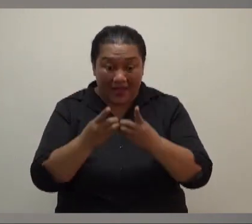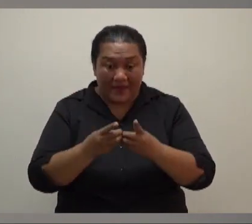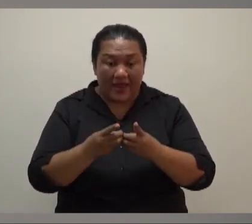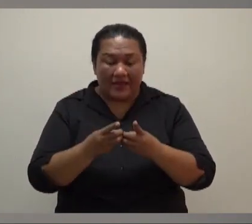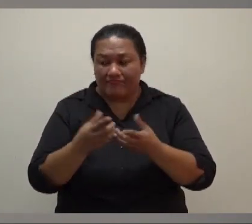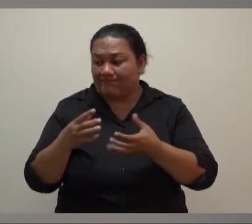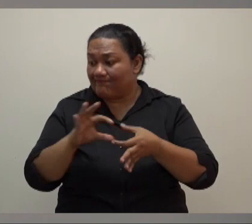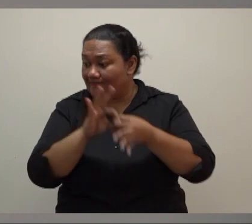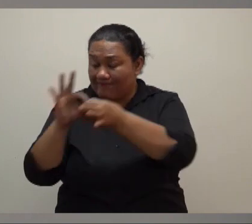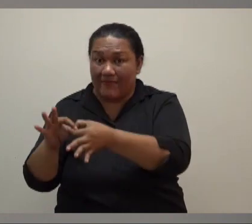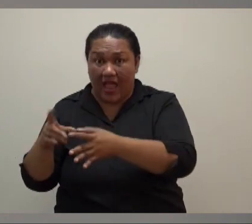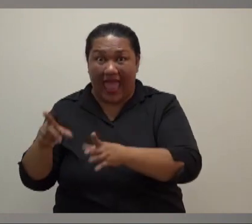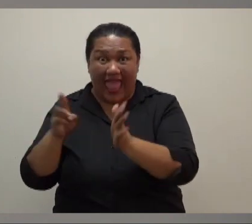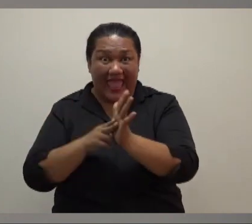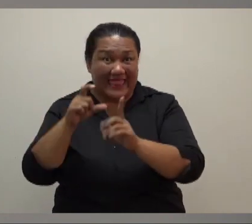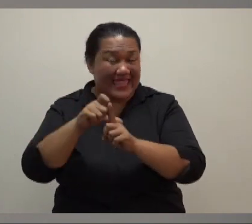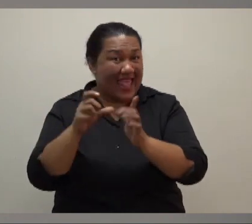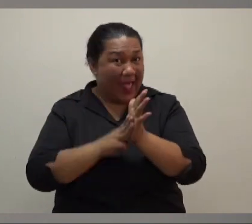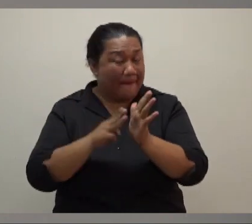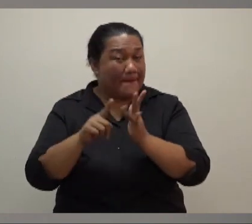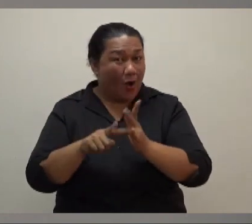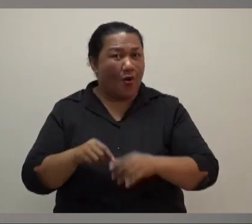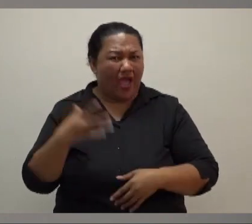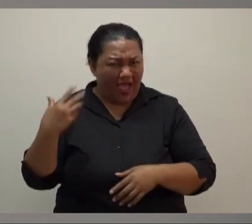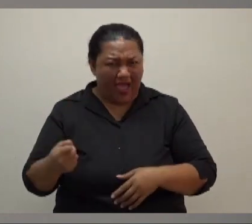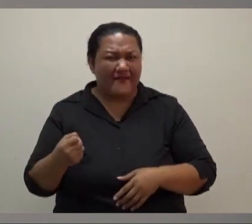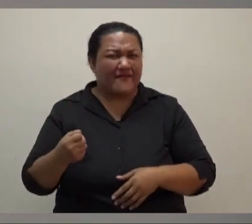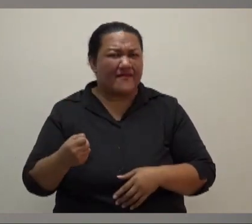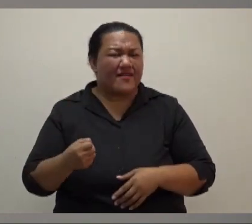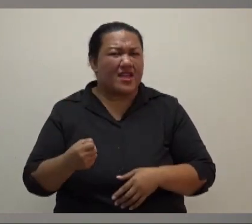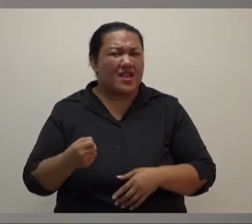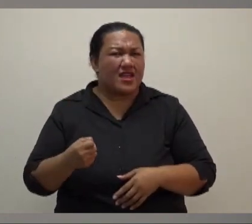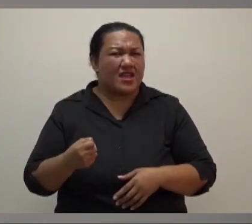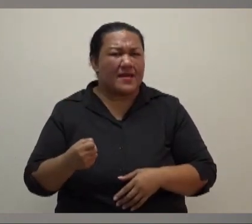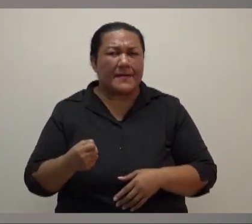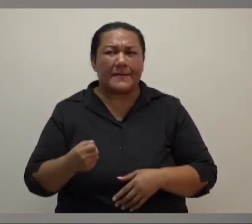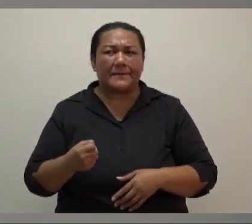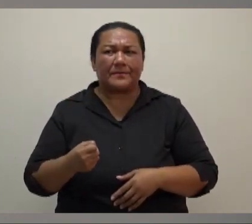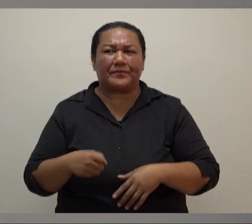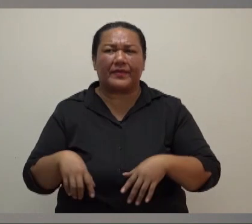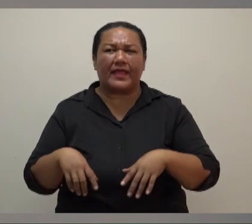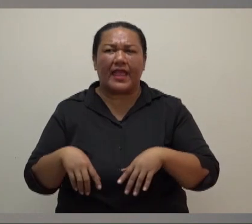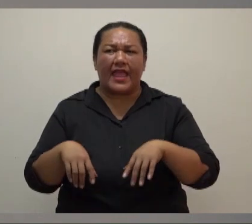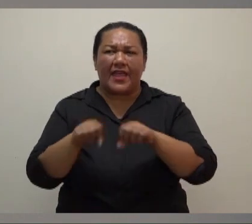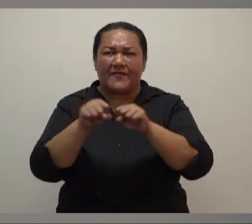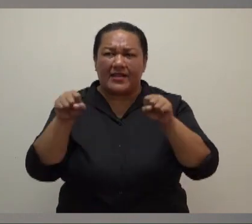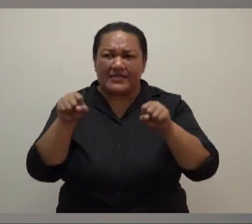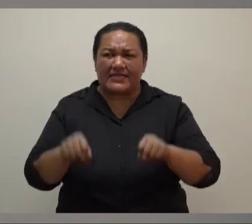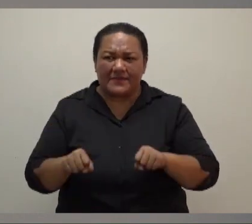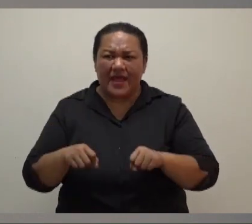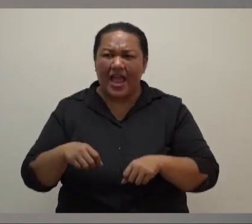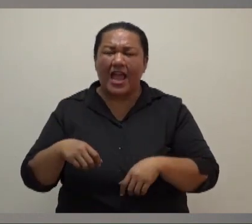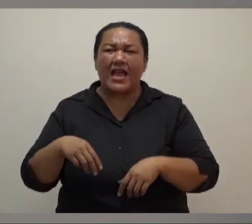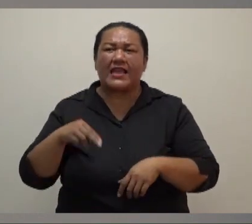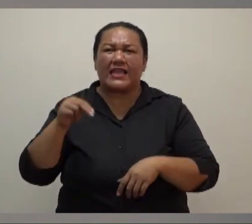Obviously, you know, there is, they need time to do the assessment. They do need to liaise with a